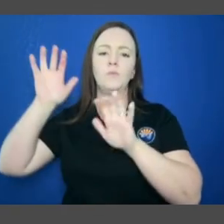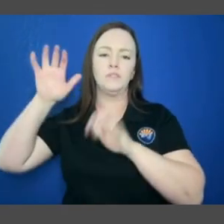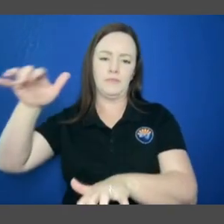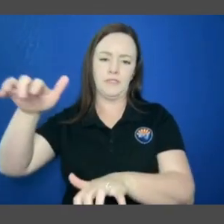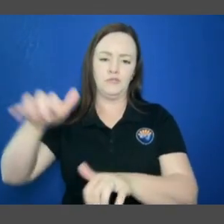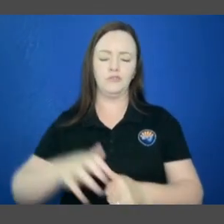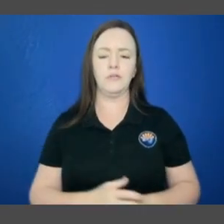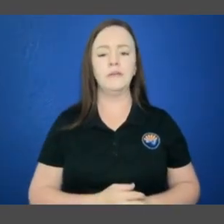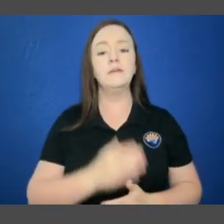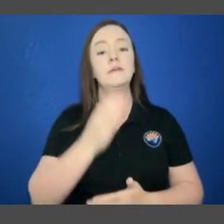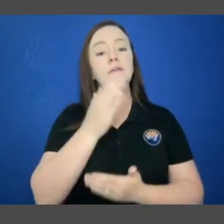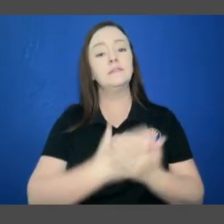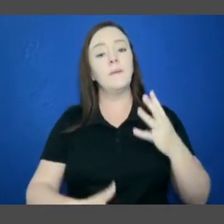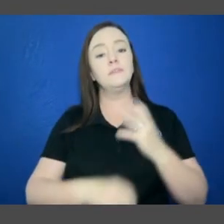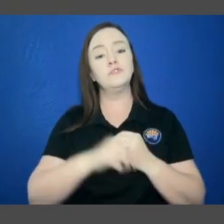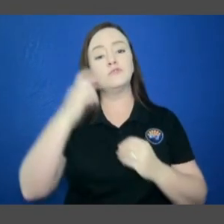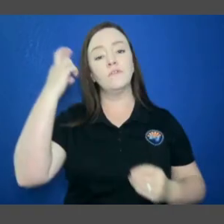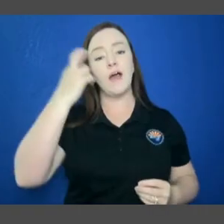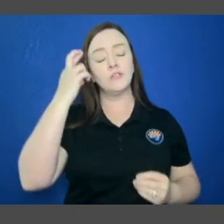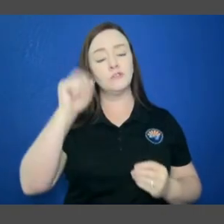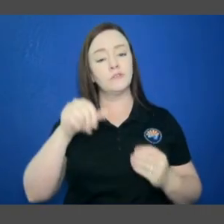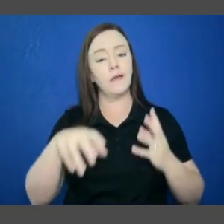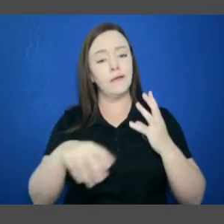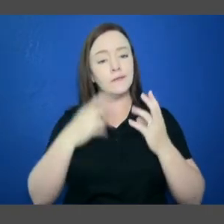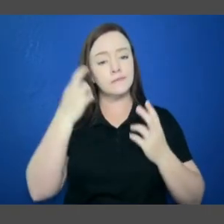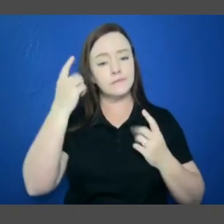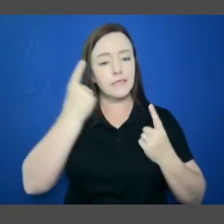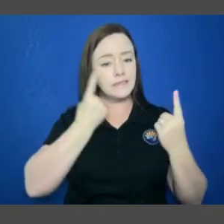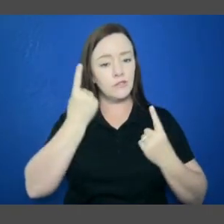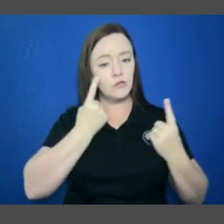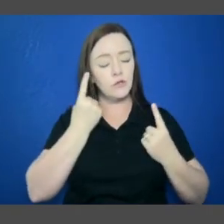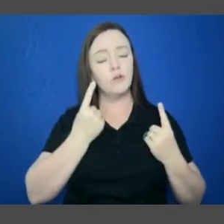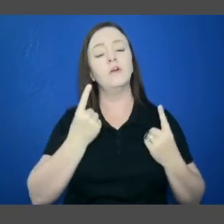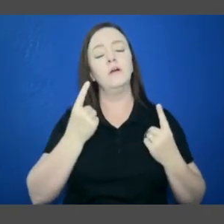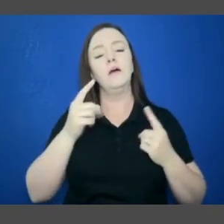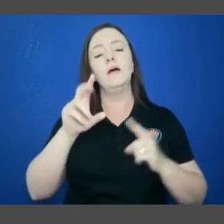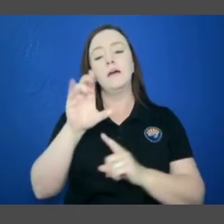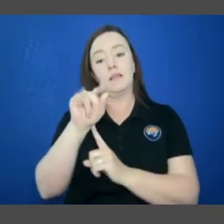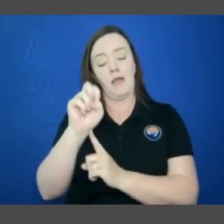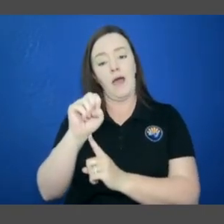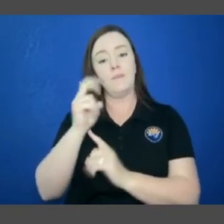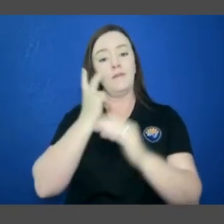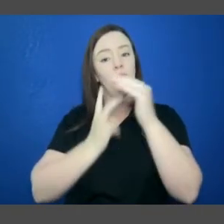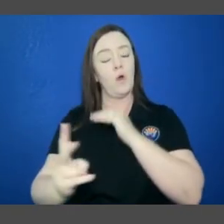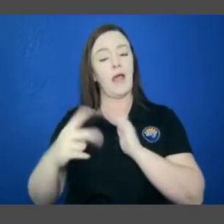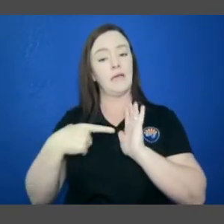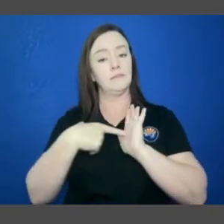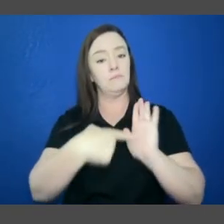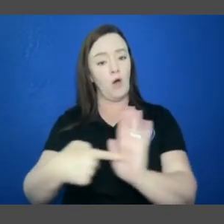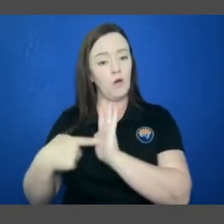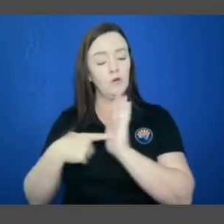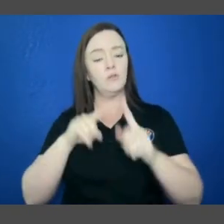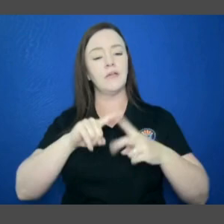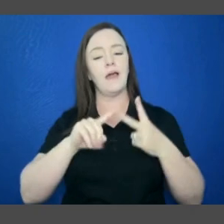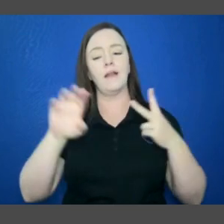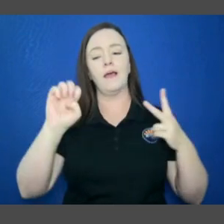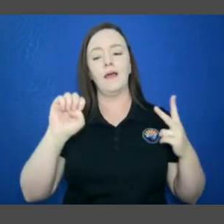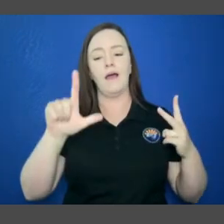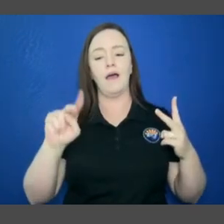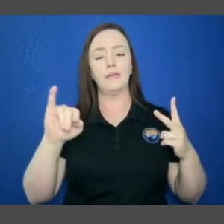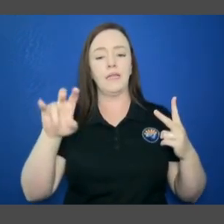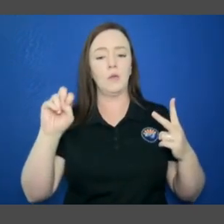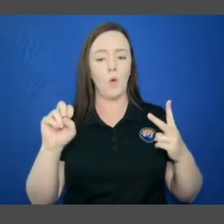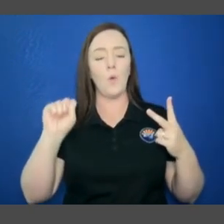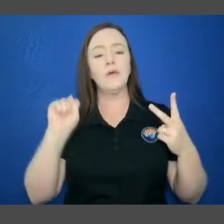factors that are always good to take into consideration are longer-term climate forecasting models and the El Nino-Southern